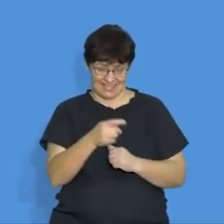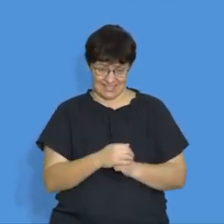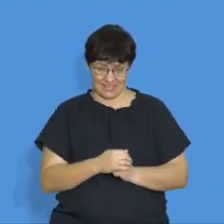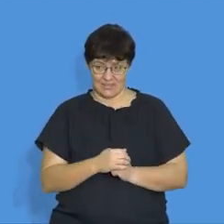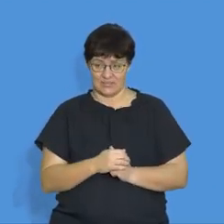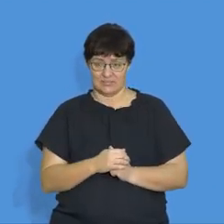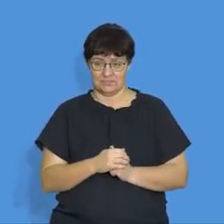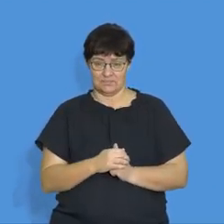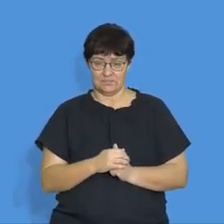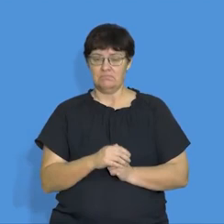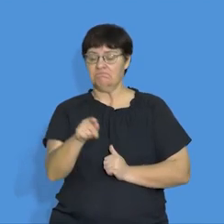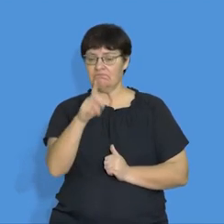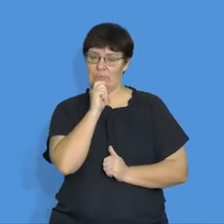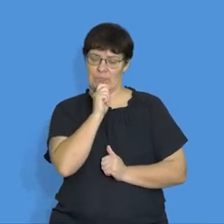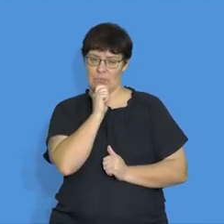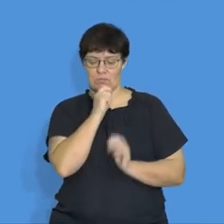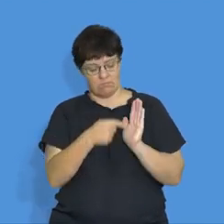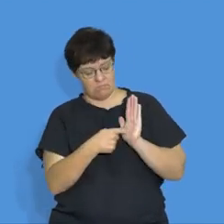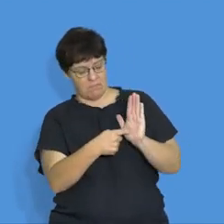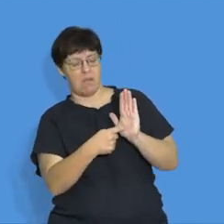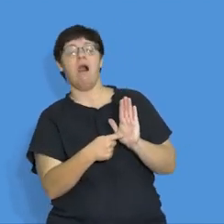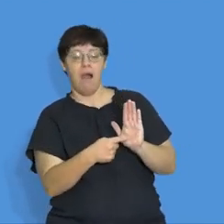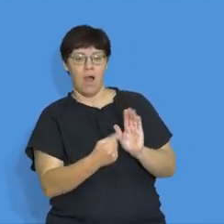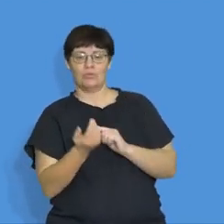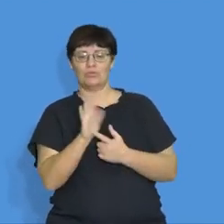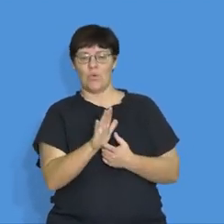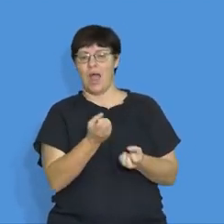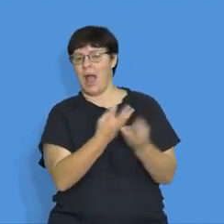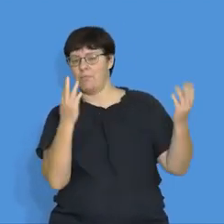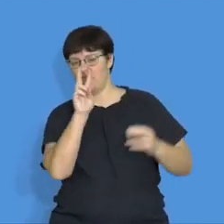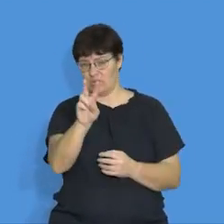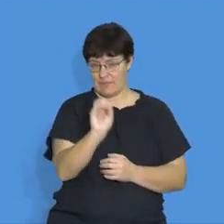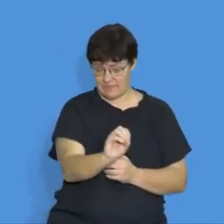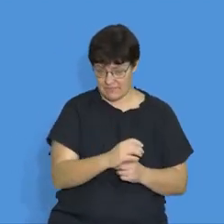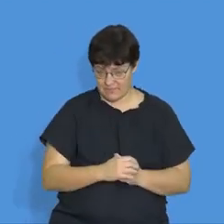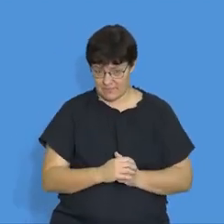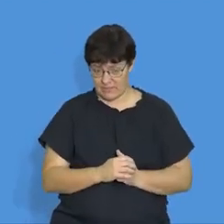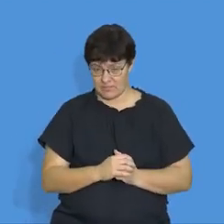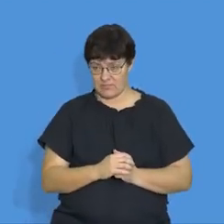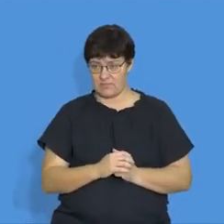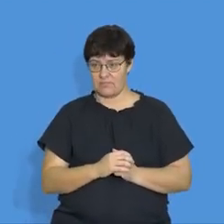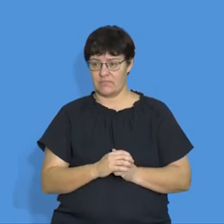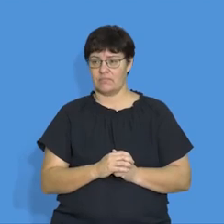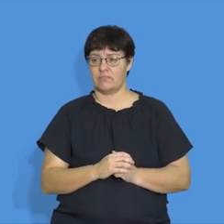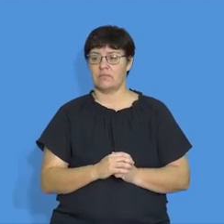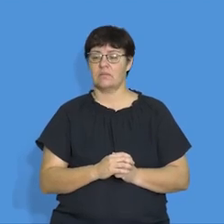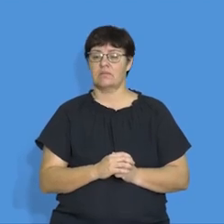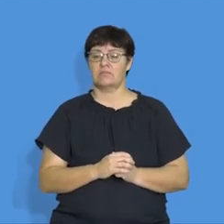device that we use. Okay. So there's a difference between voltmeter and voltage. So voltage